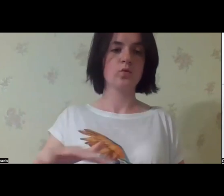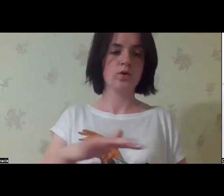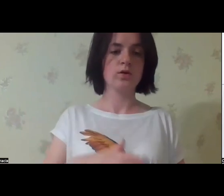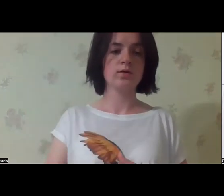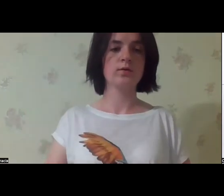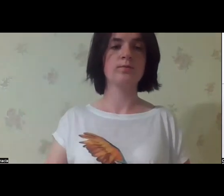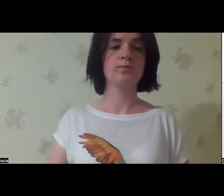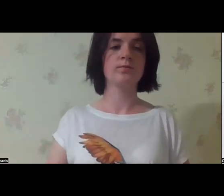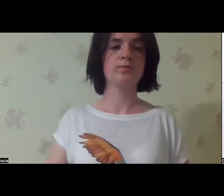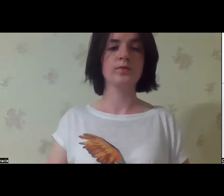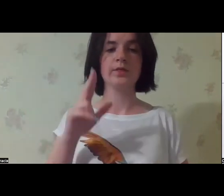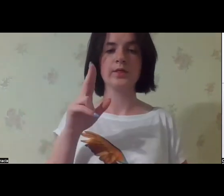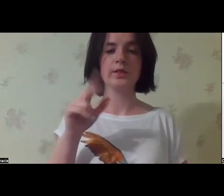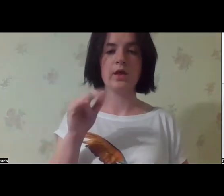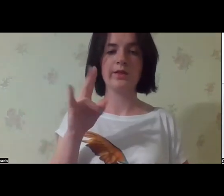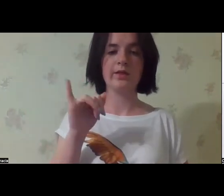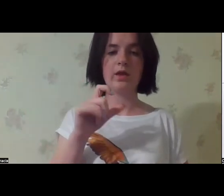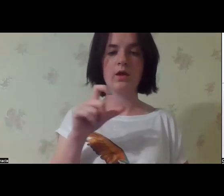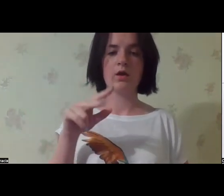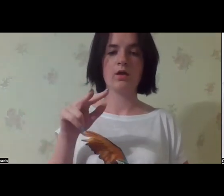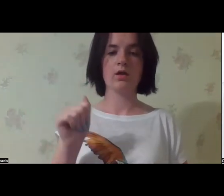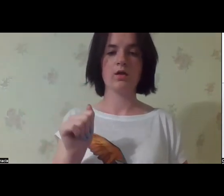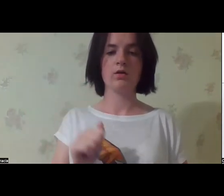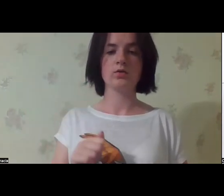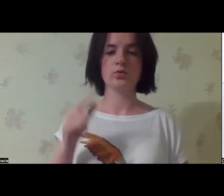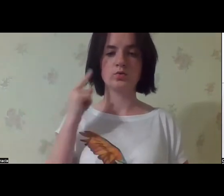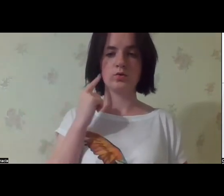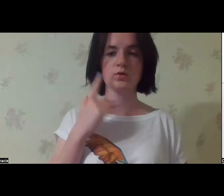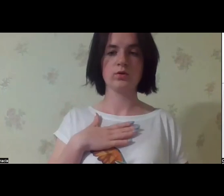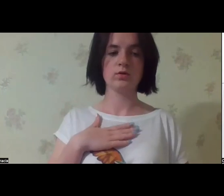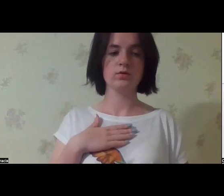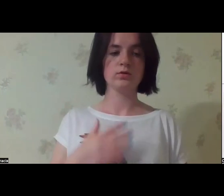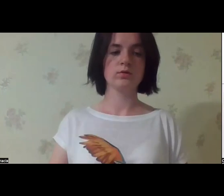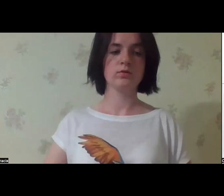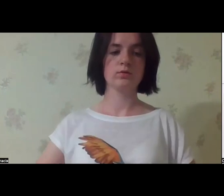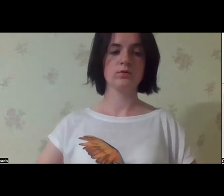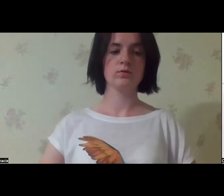the member of the Commission for the Investigation of the War Crimes in Ukraine, Daniele.